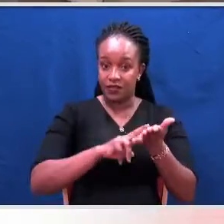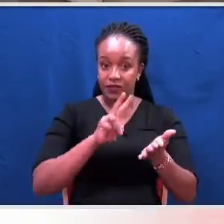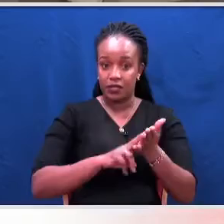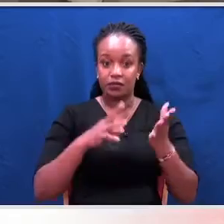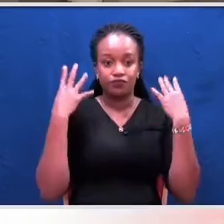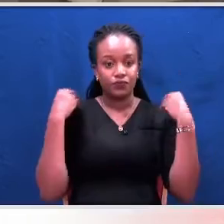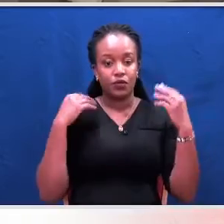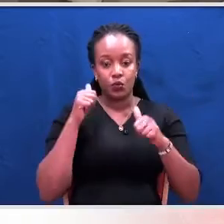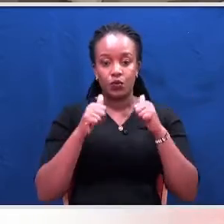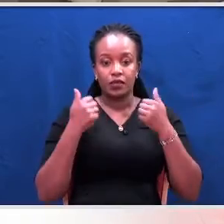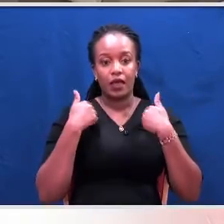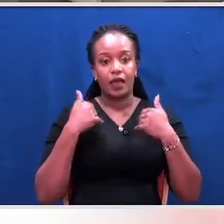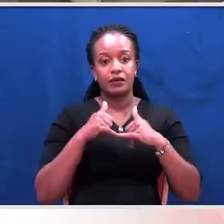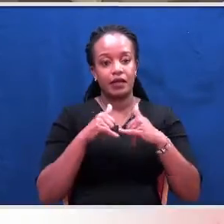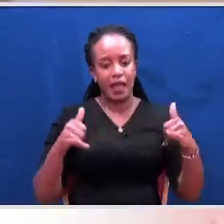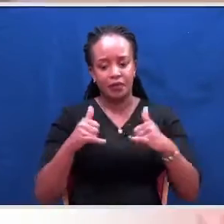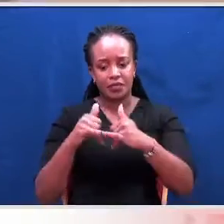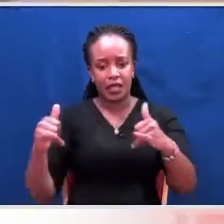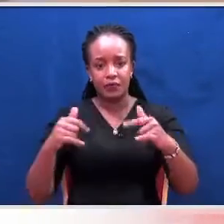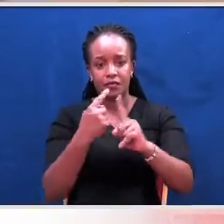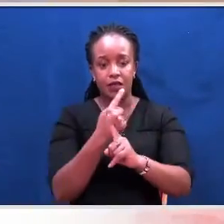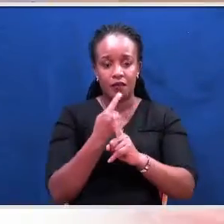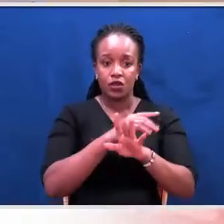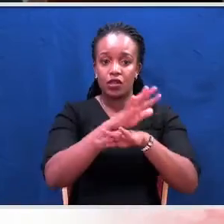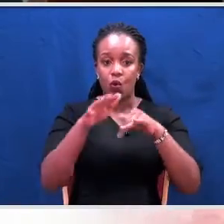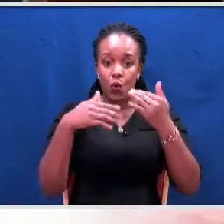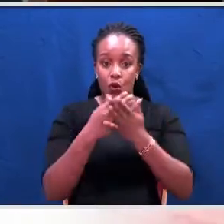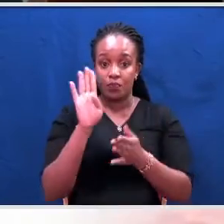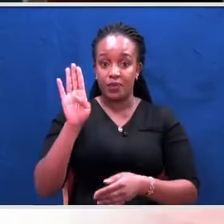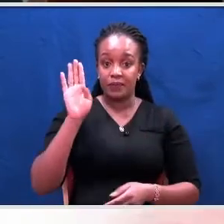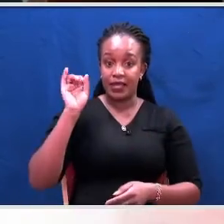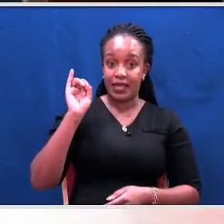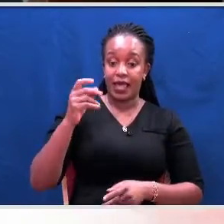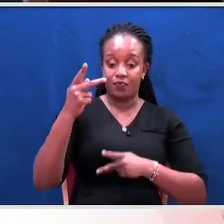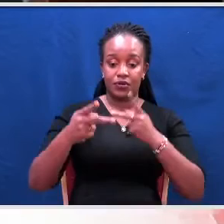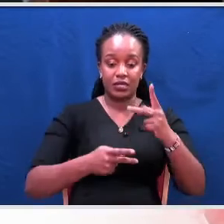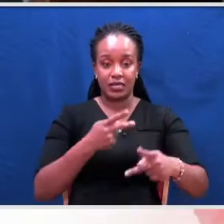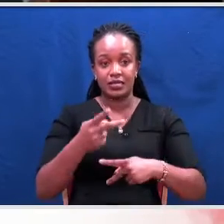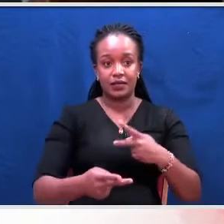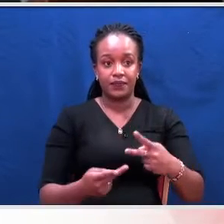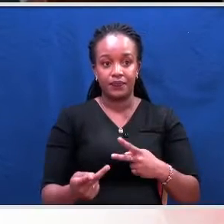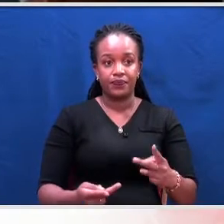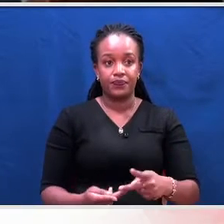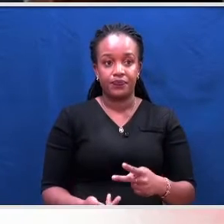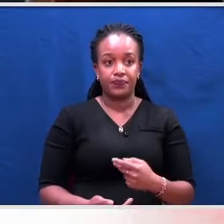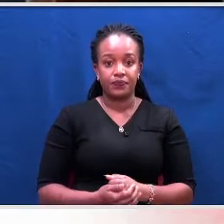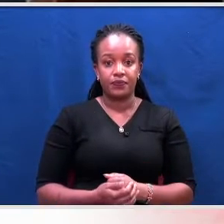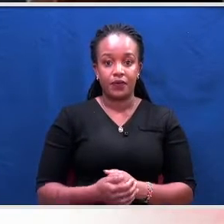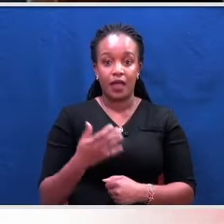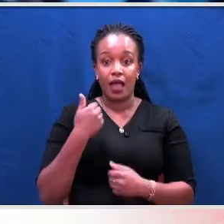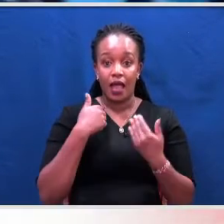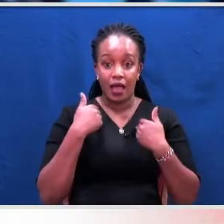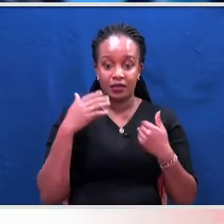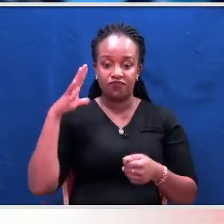glaring gaps, thus jinxing the entire BBI process. It lacked the sufficient legal and